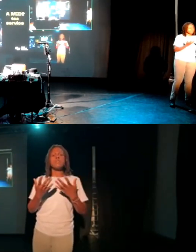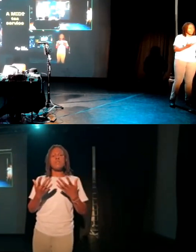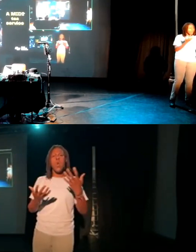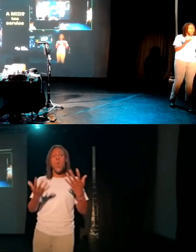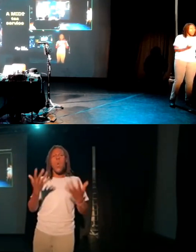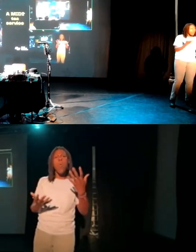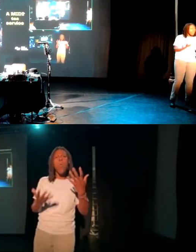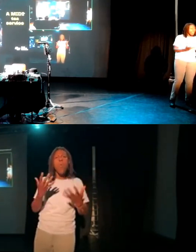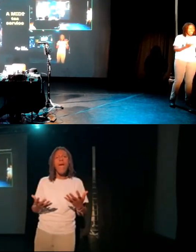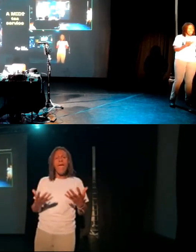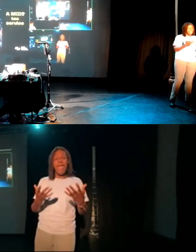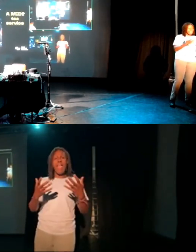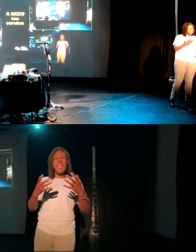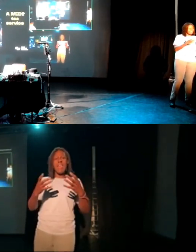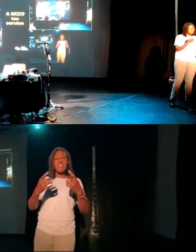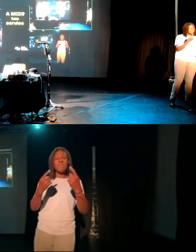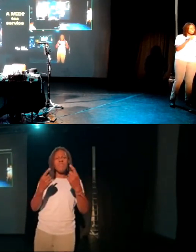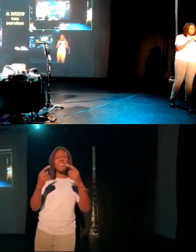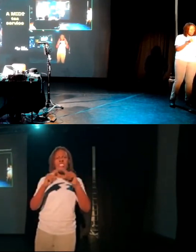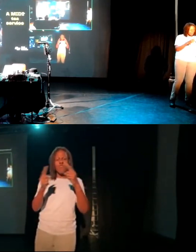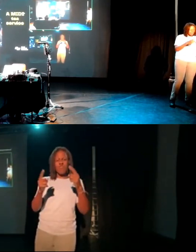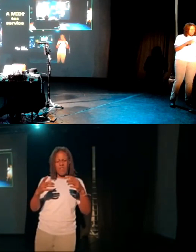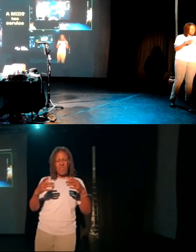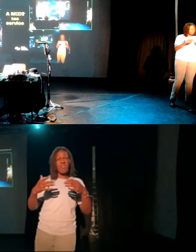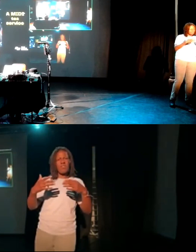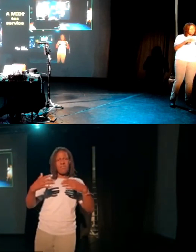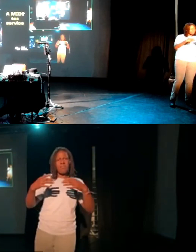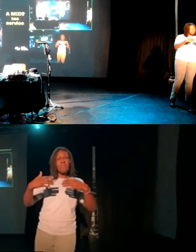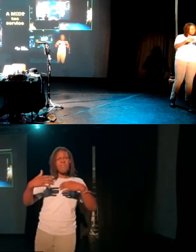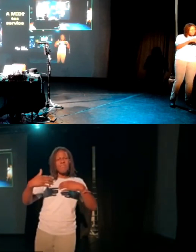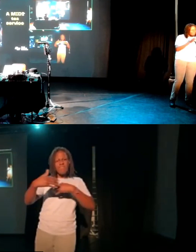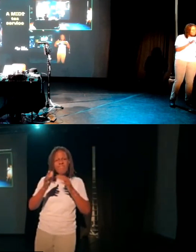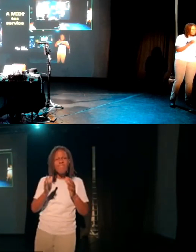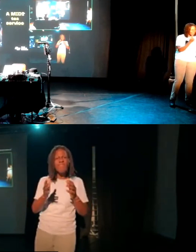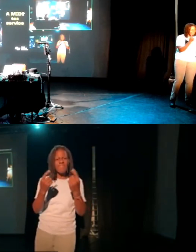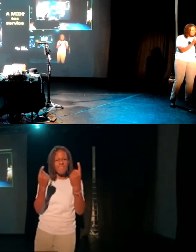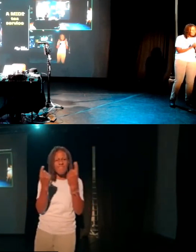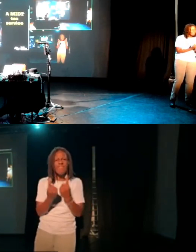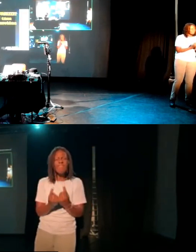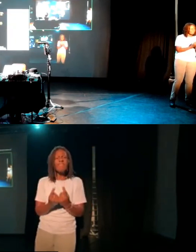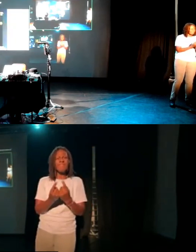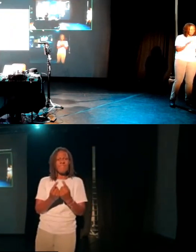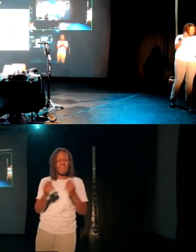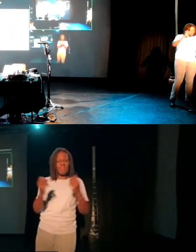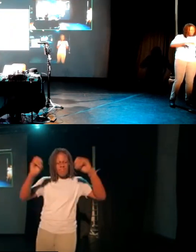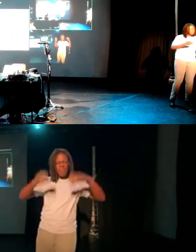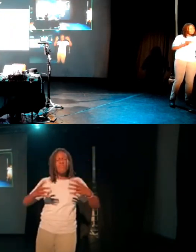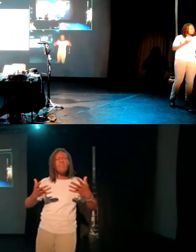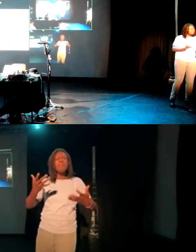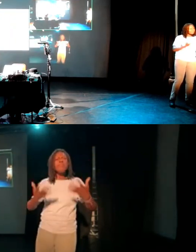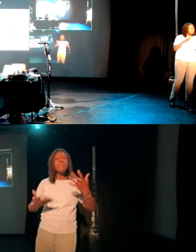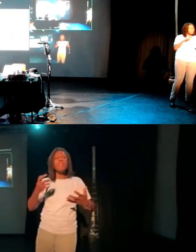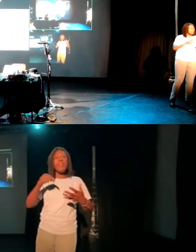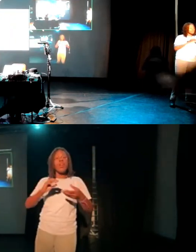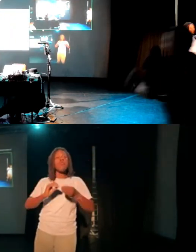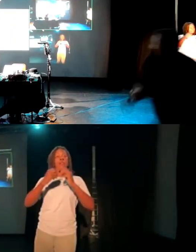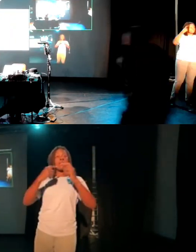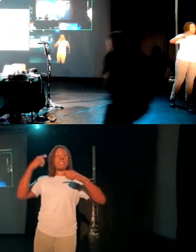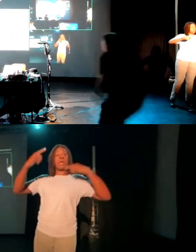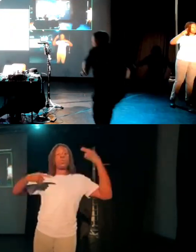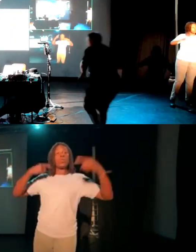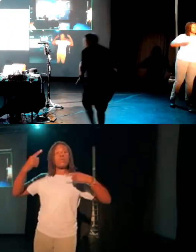a cake or a teapot had inside it, and turn all that into music and sort of operate some faders. I think I've got a short video of that, let's see if it works.